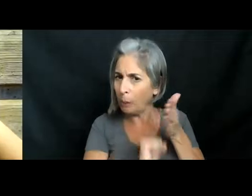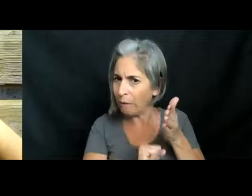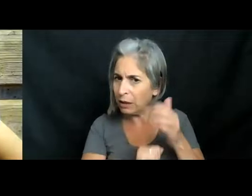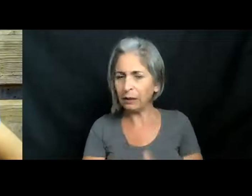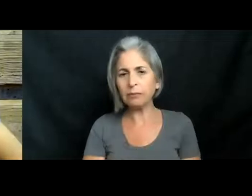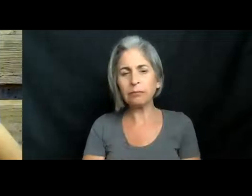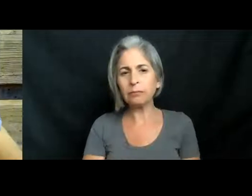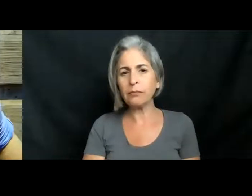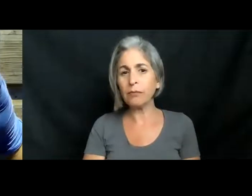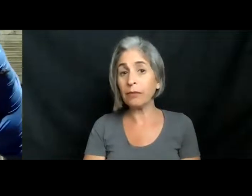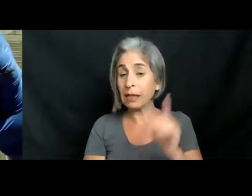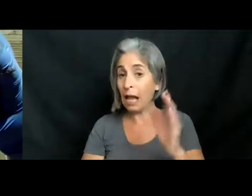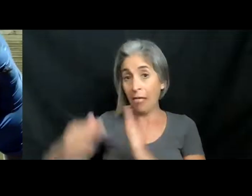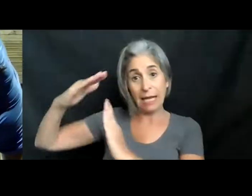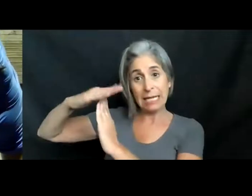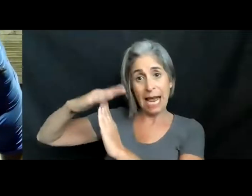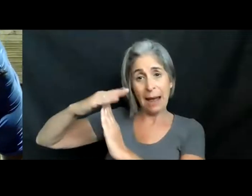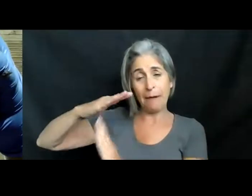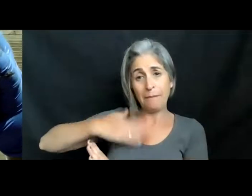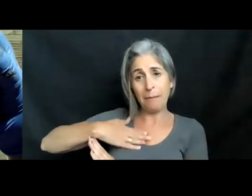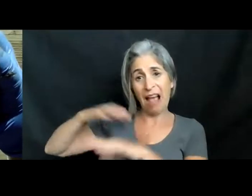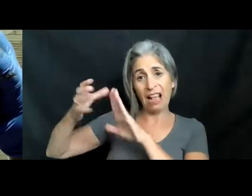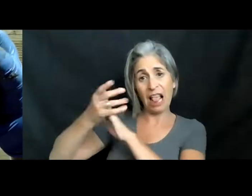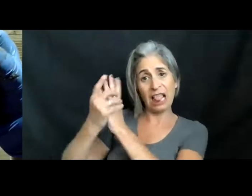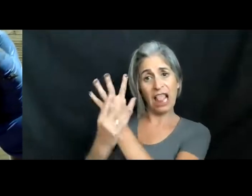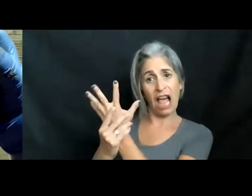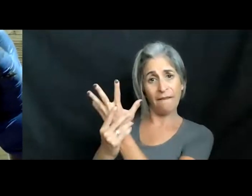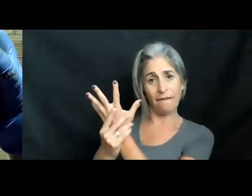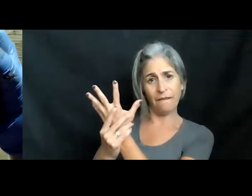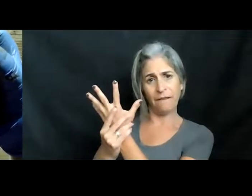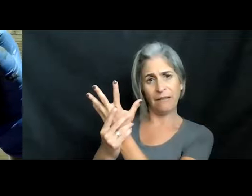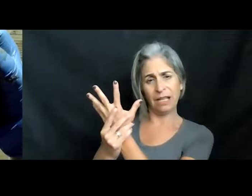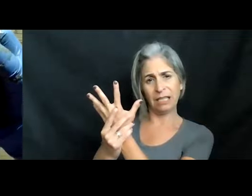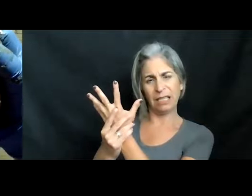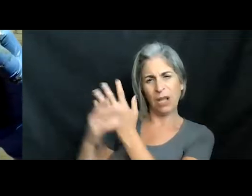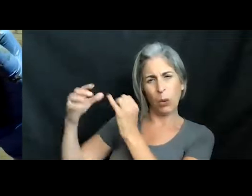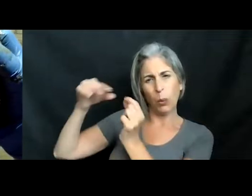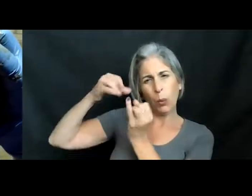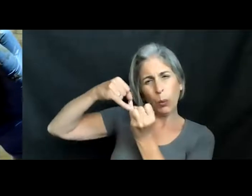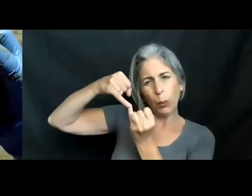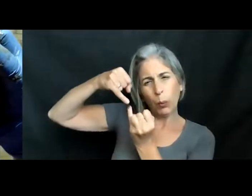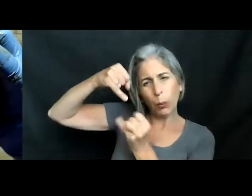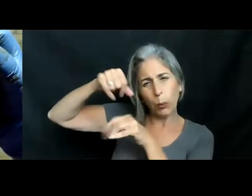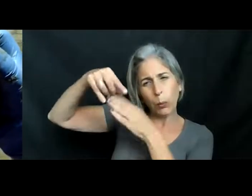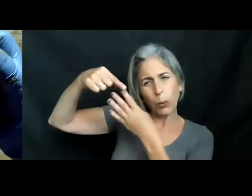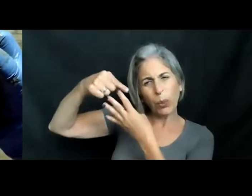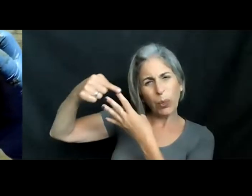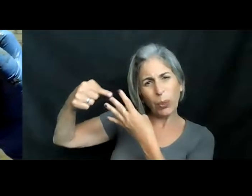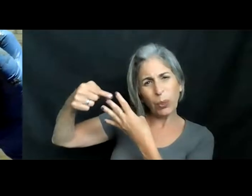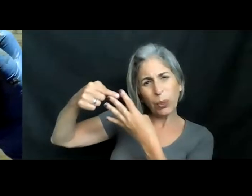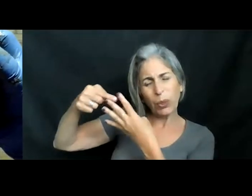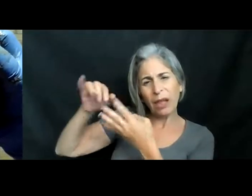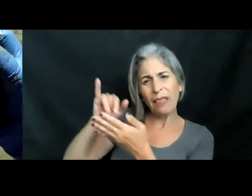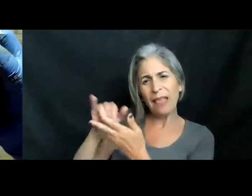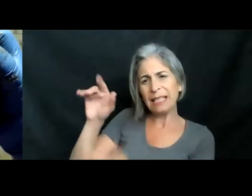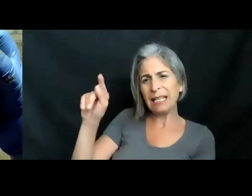So on top of my glove right now is a thin like filament. That is actually a testy. So this